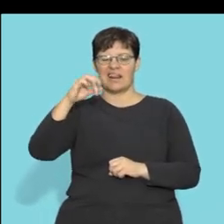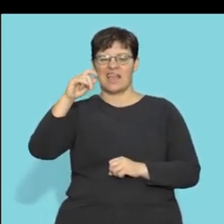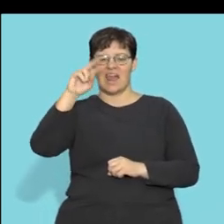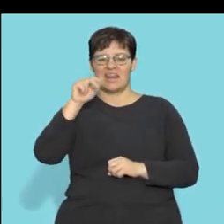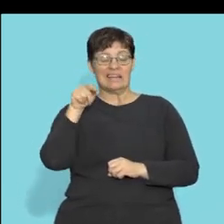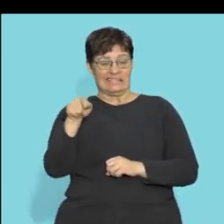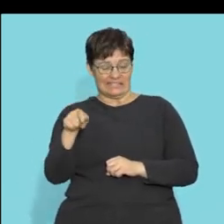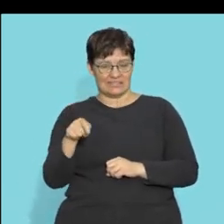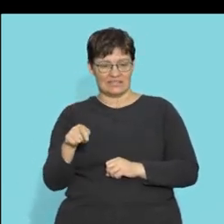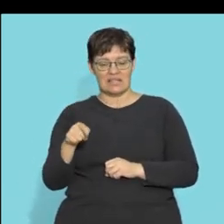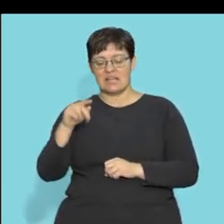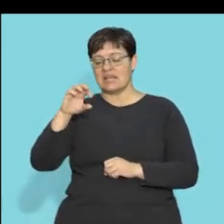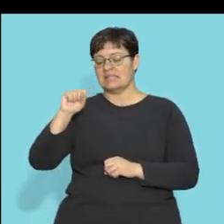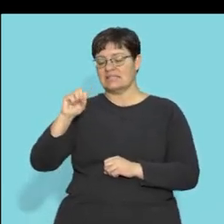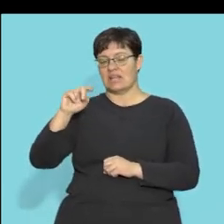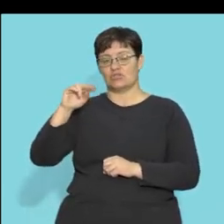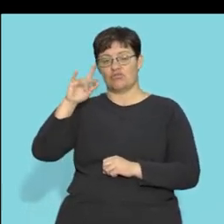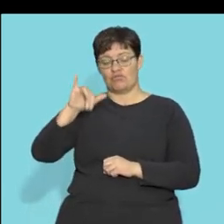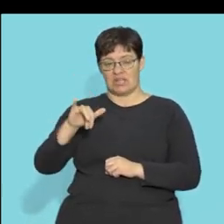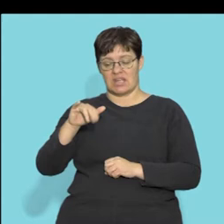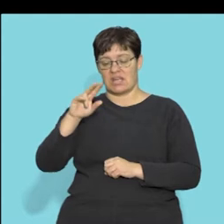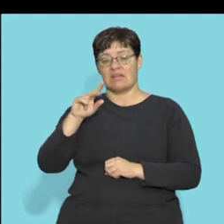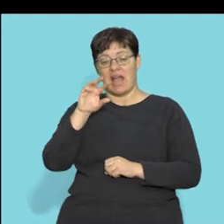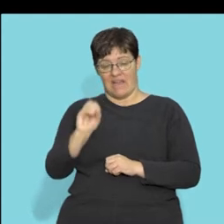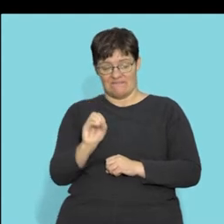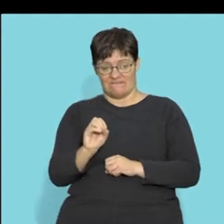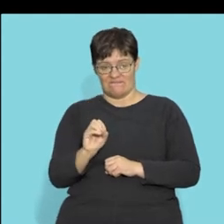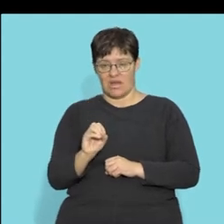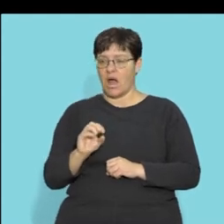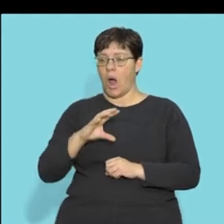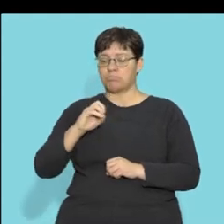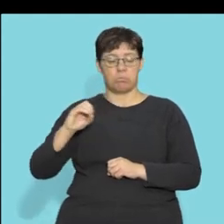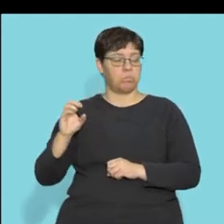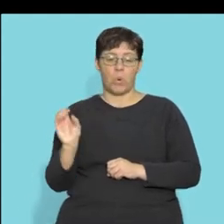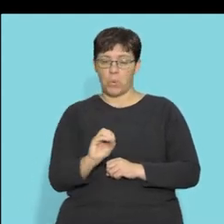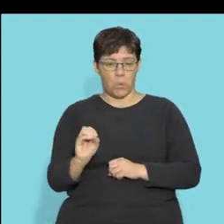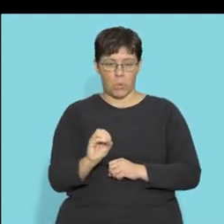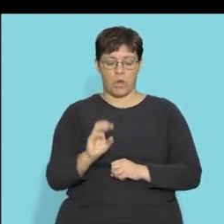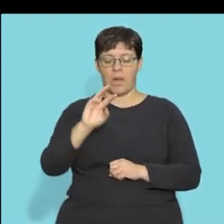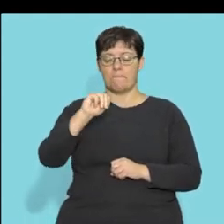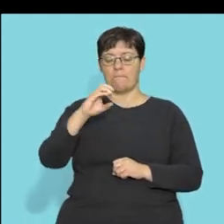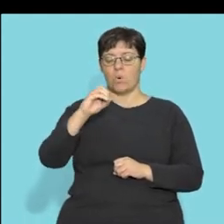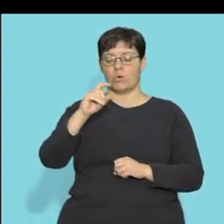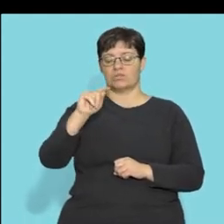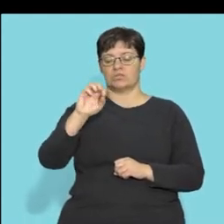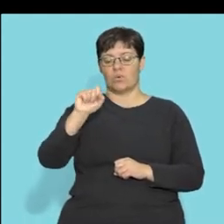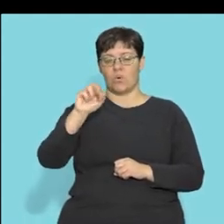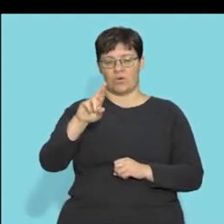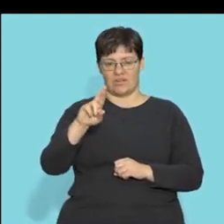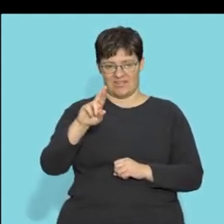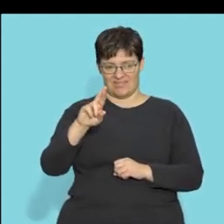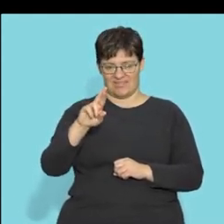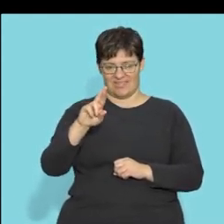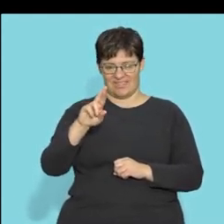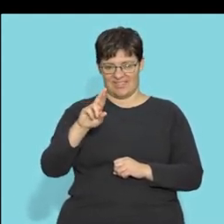is where your sensory neuron is. And the ones without the bubble will be your motor neuron